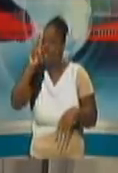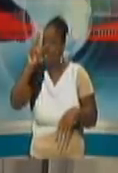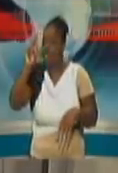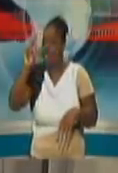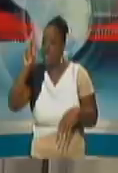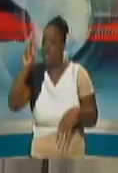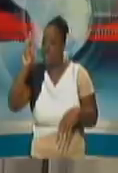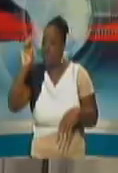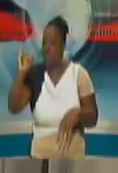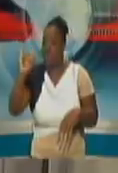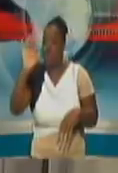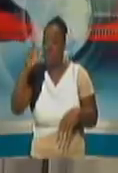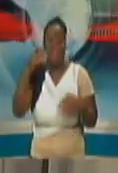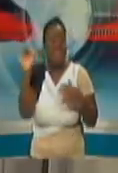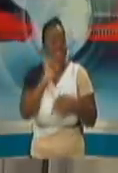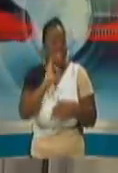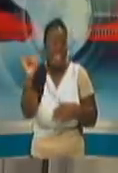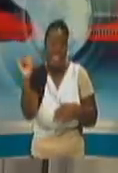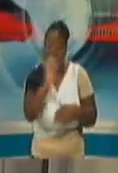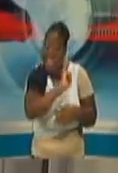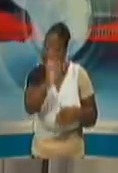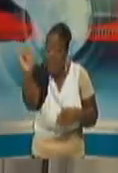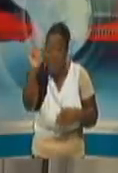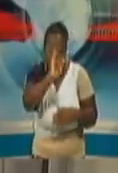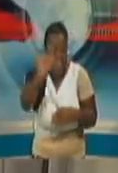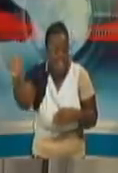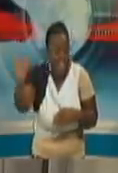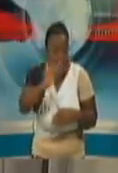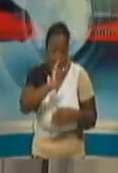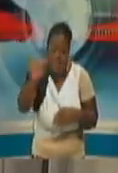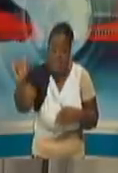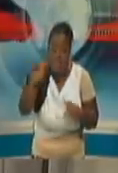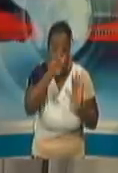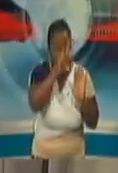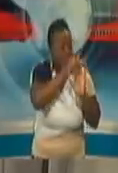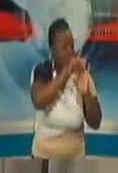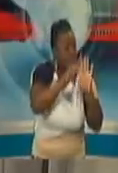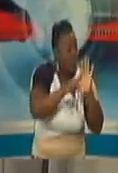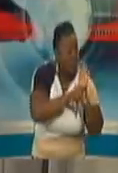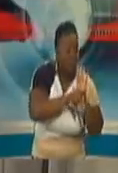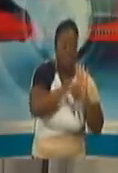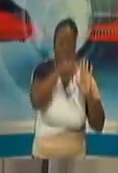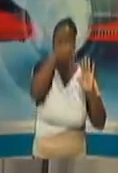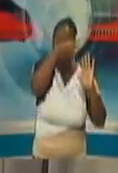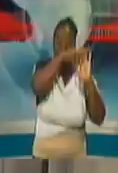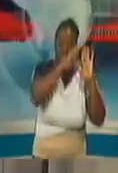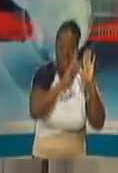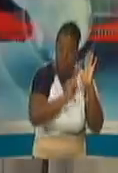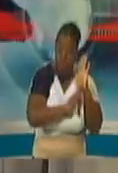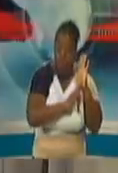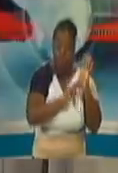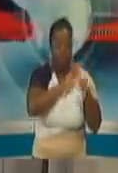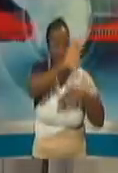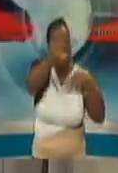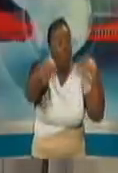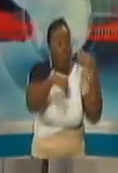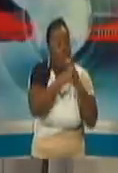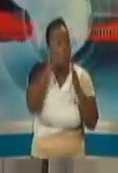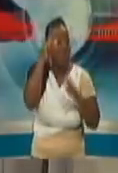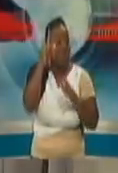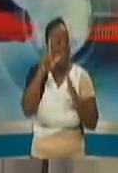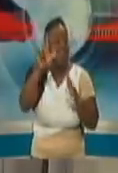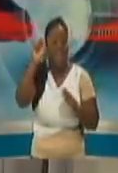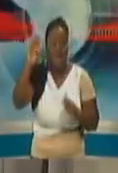same hoops, jump through the same hoops that we are asking any private lab to go through. As the